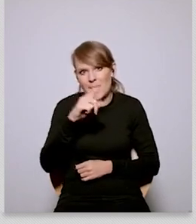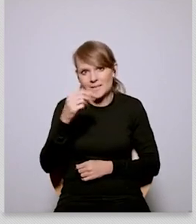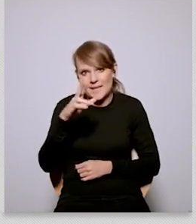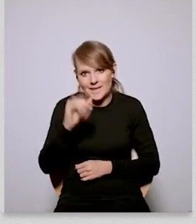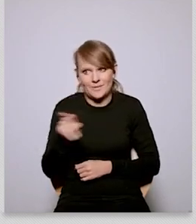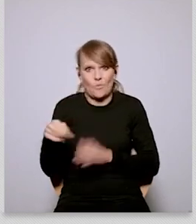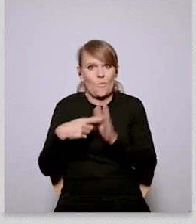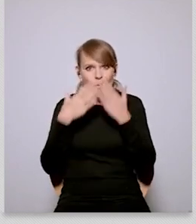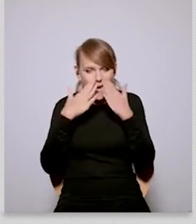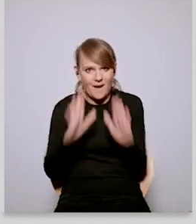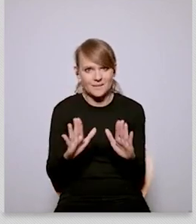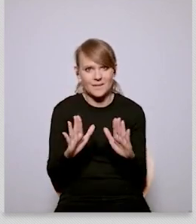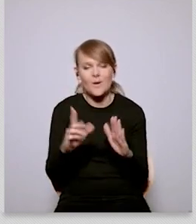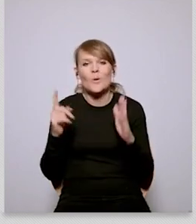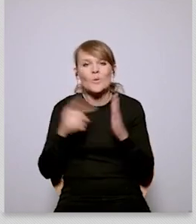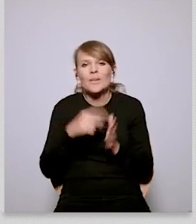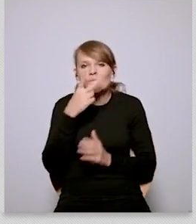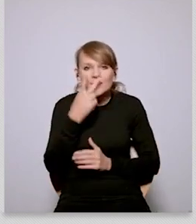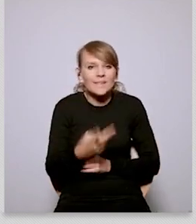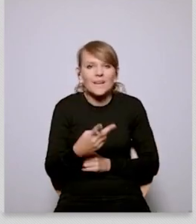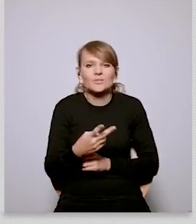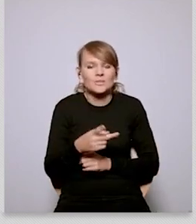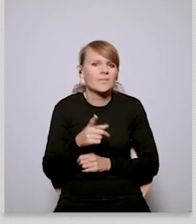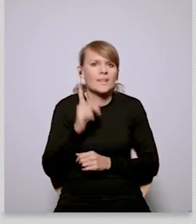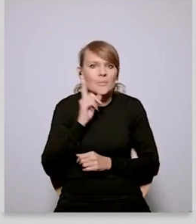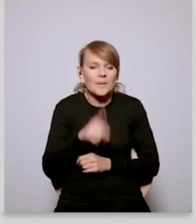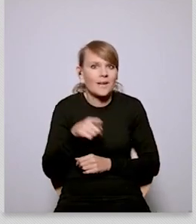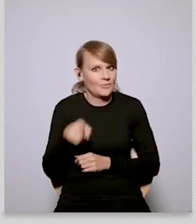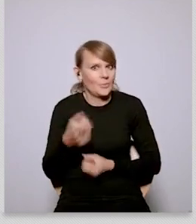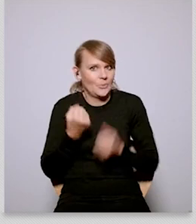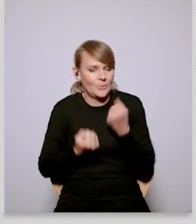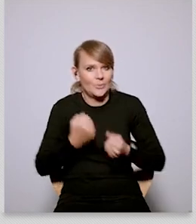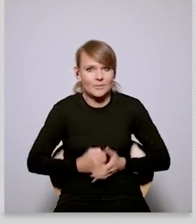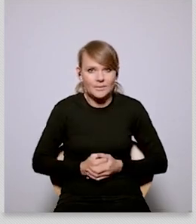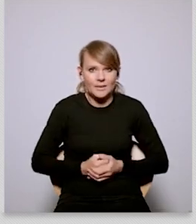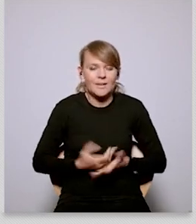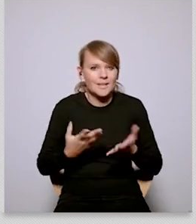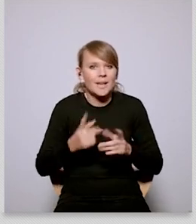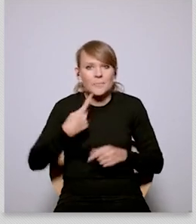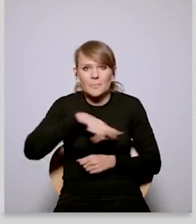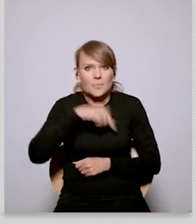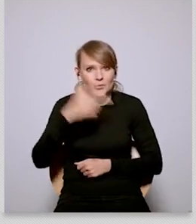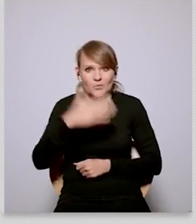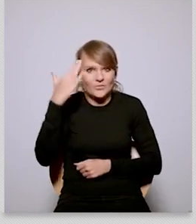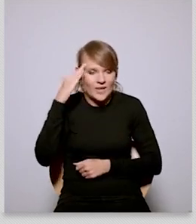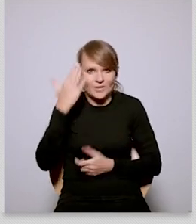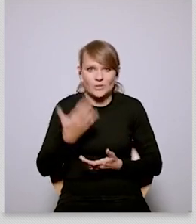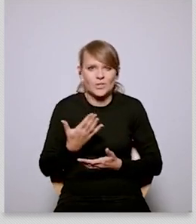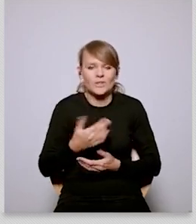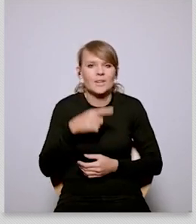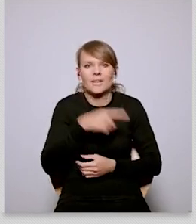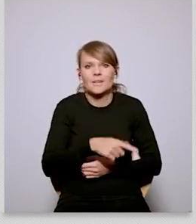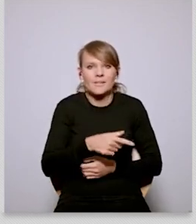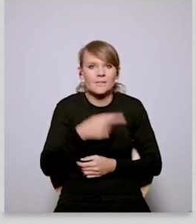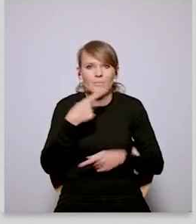ourselves and we ourselves make surprising choices when there is an election for example and that was demonstrated in that